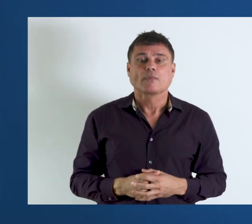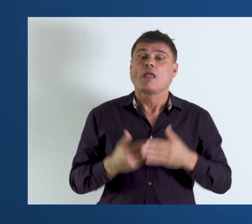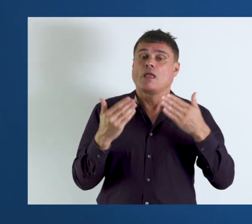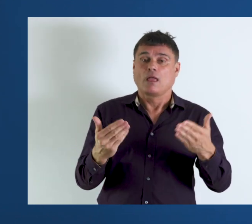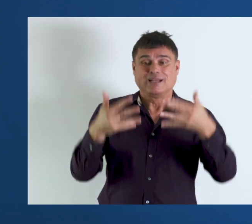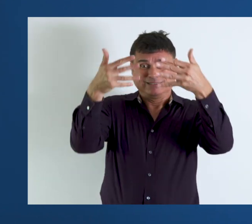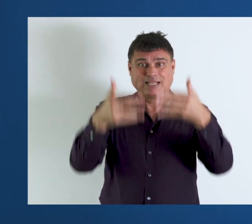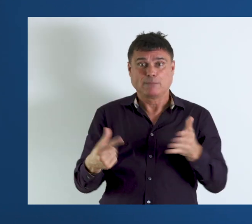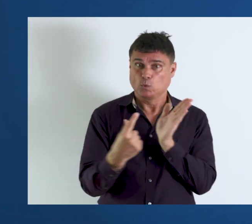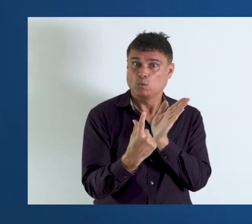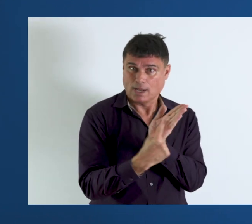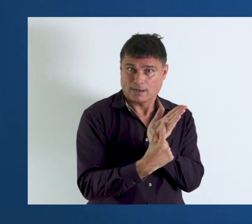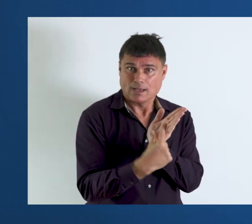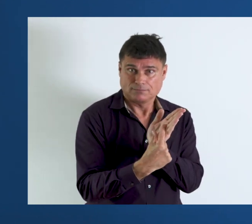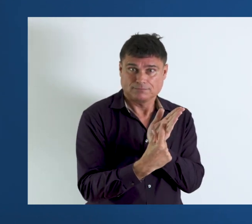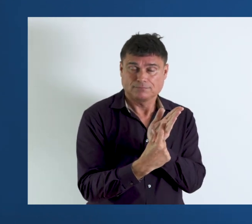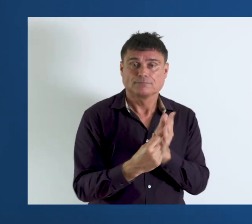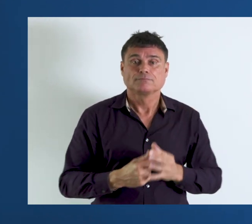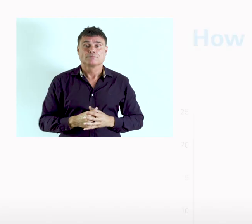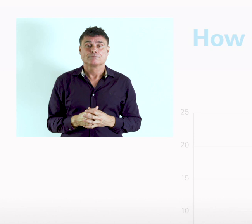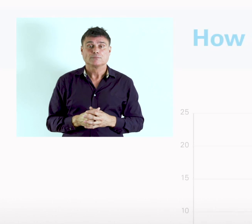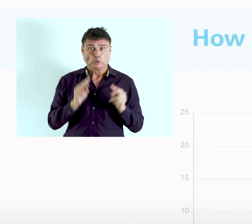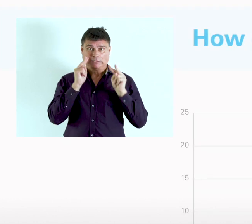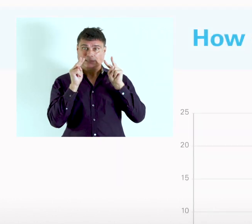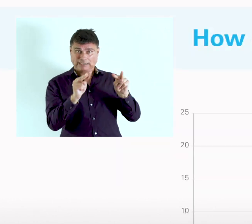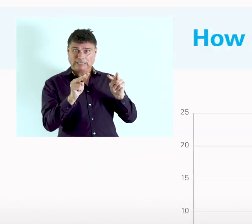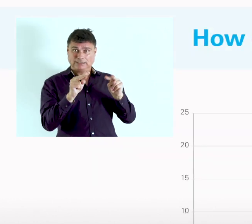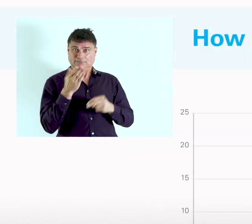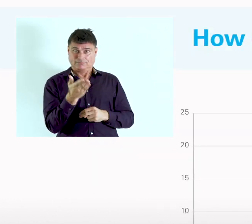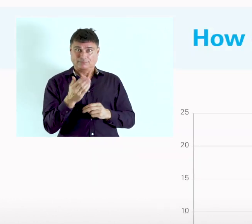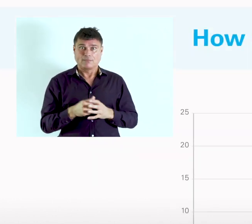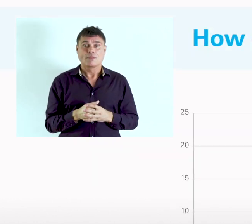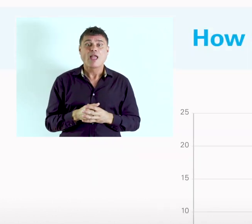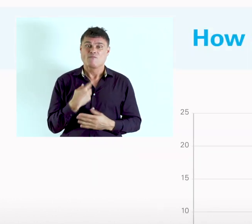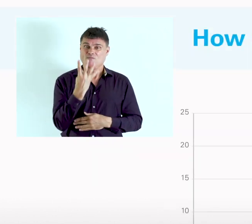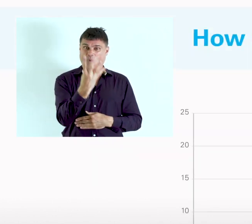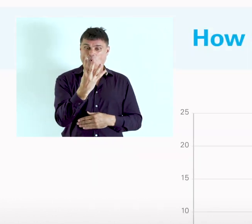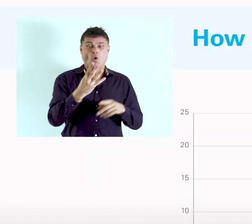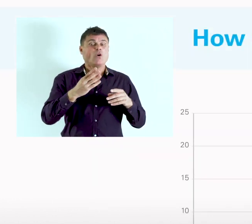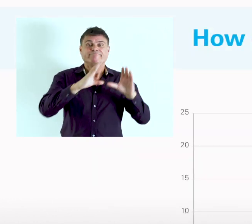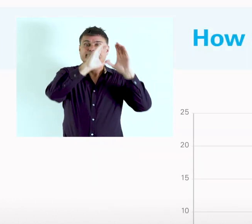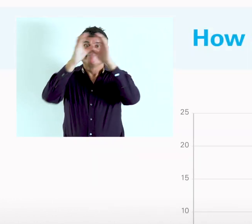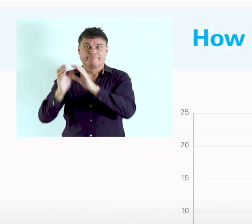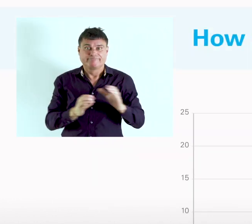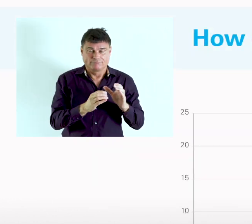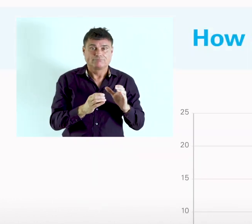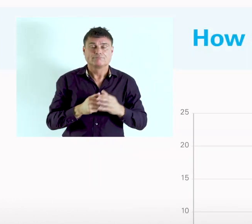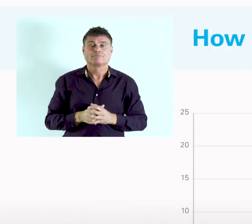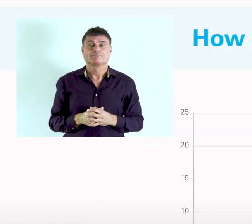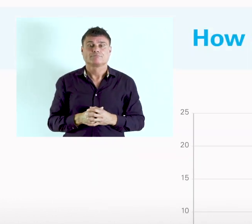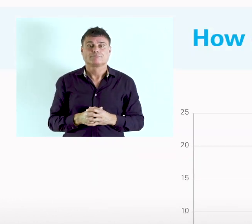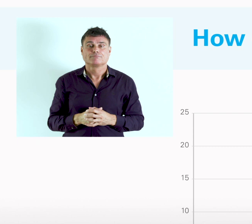Let's look at the data coming from Uganda. As you can see in this slide, we have four different data points.